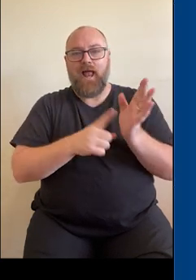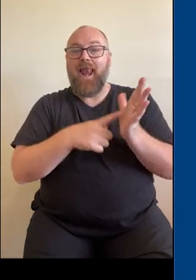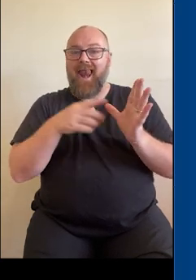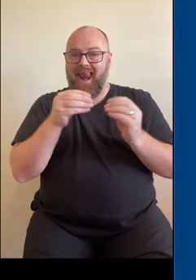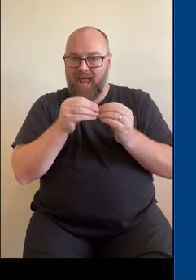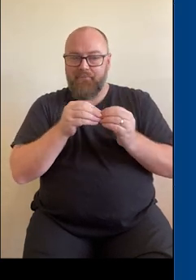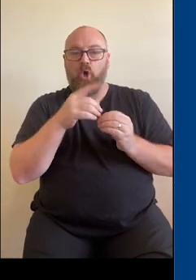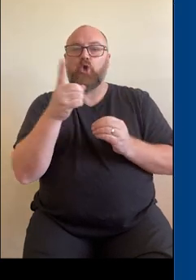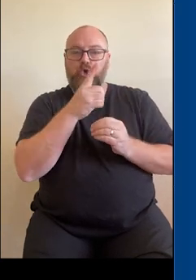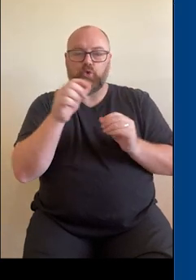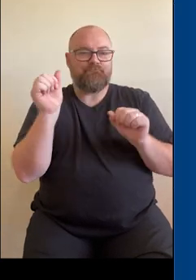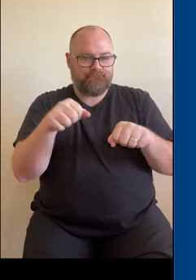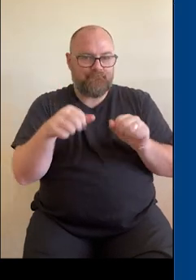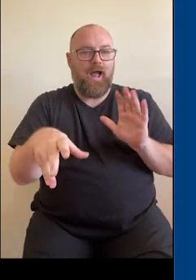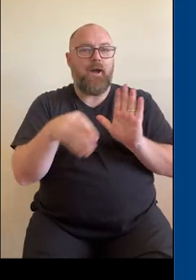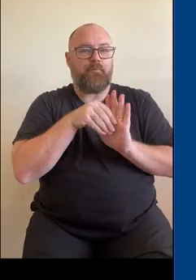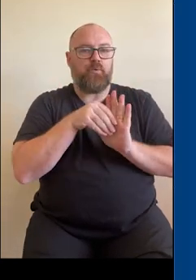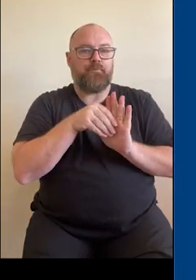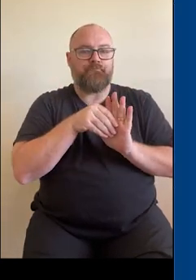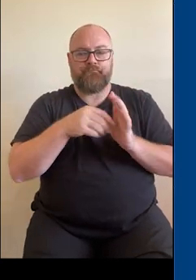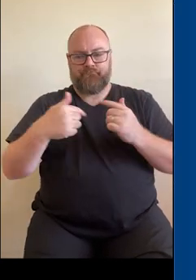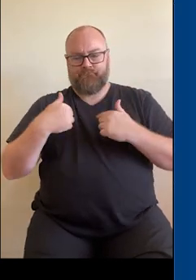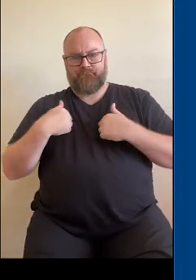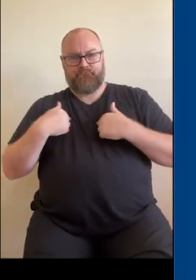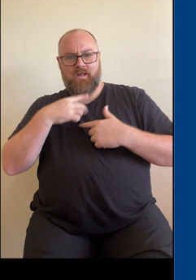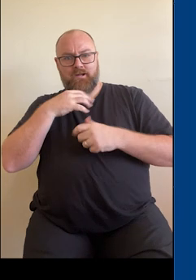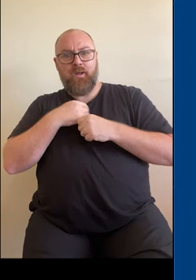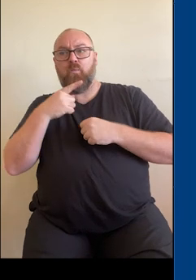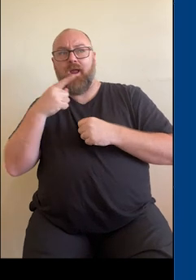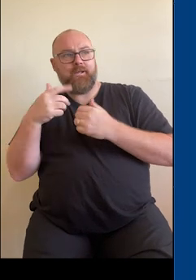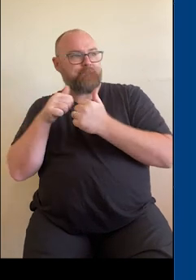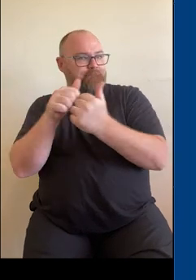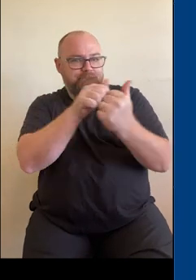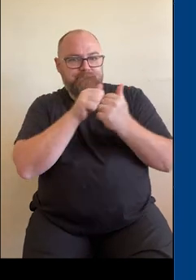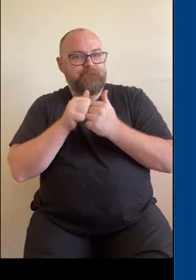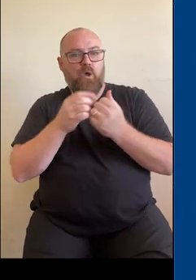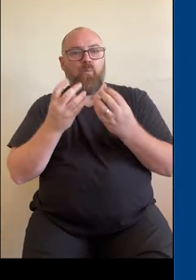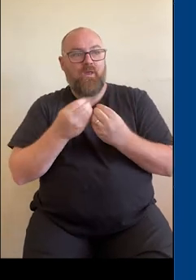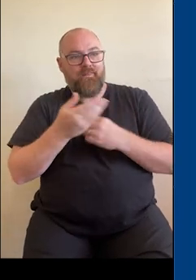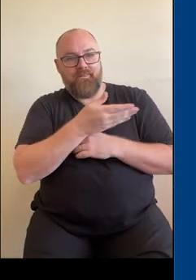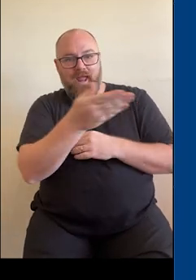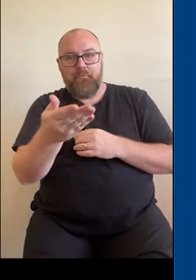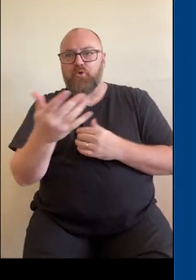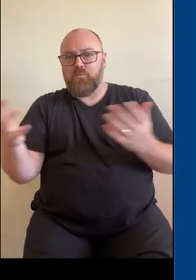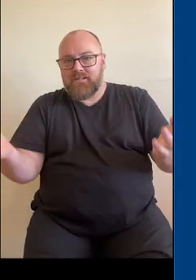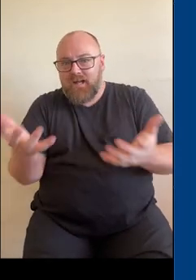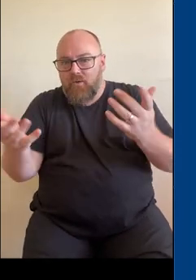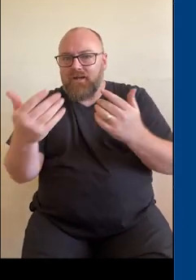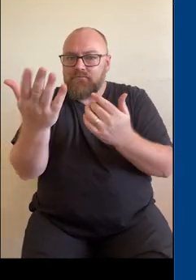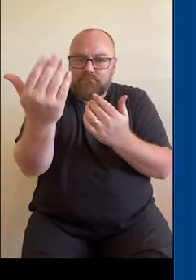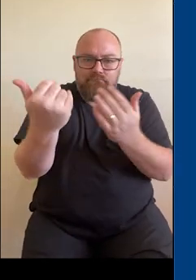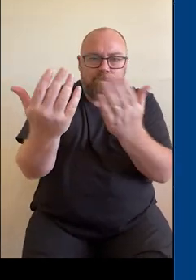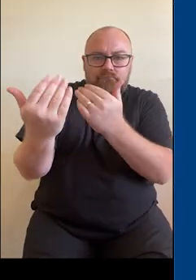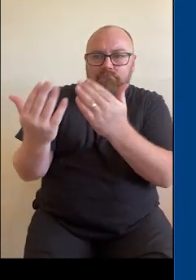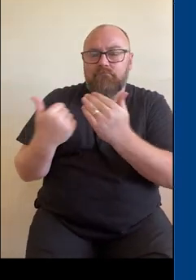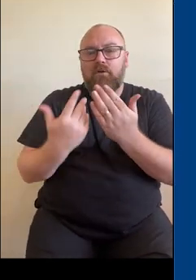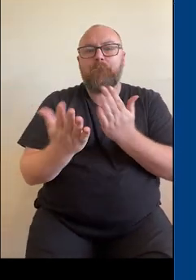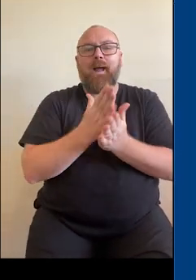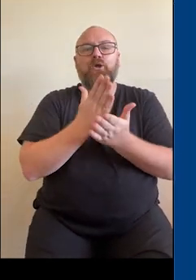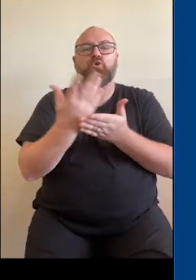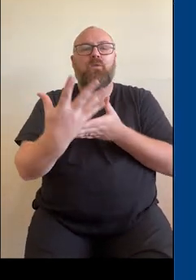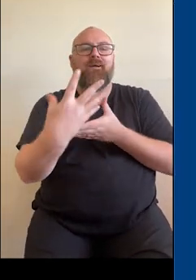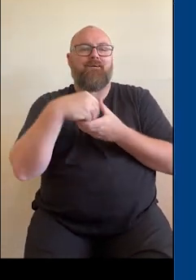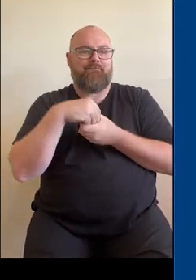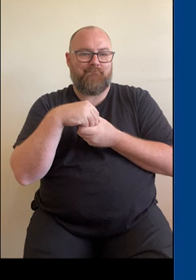services. The agency is liaising and working closely, encouraging other pathology labs to get connected. So you